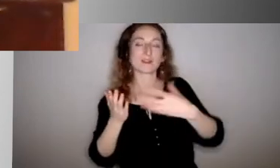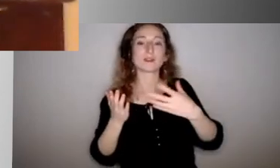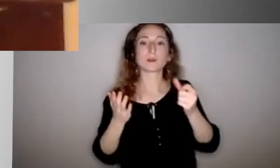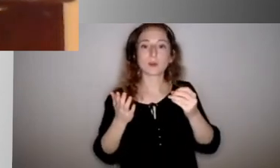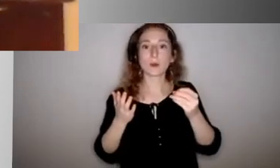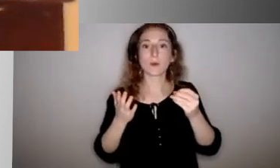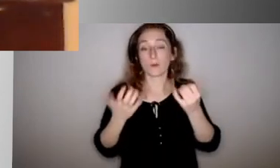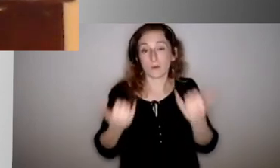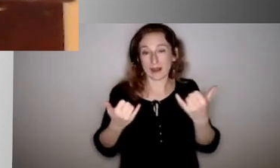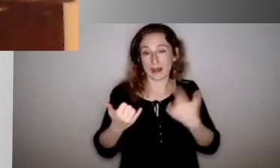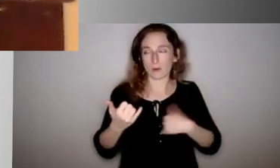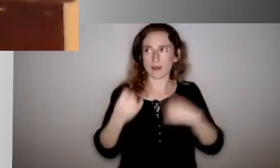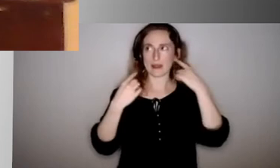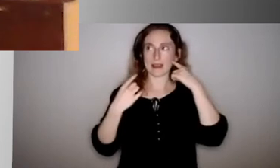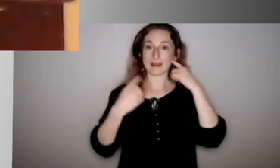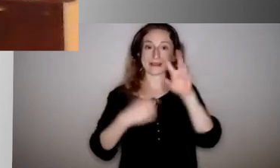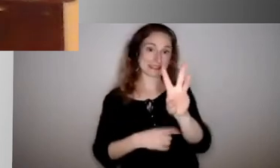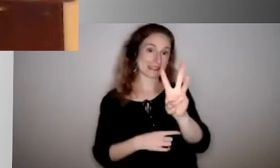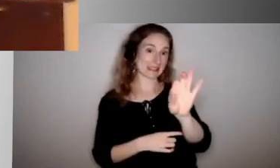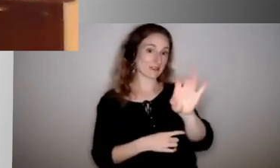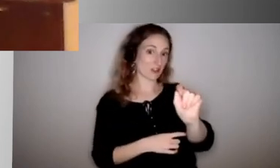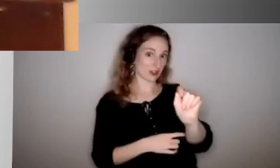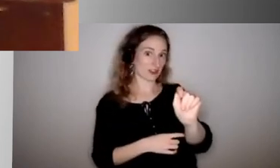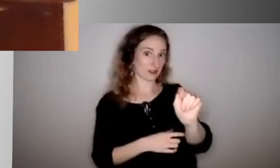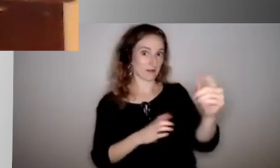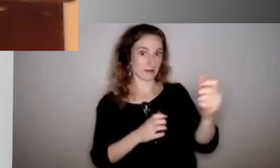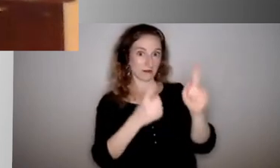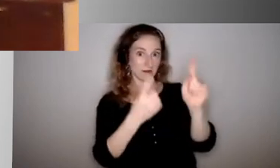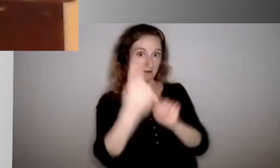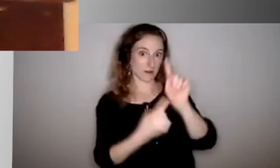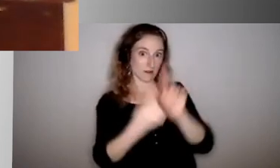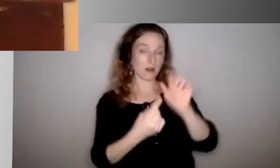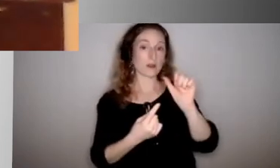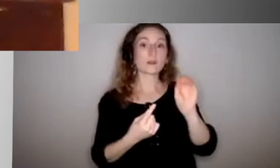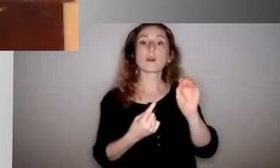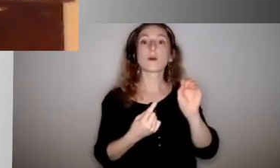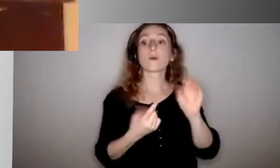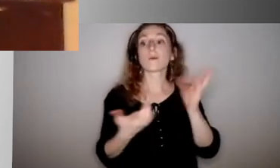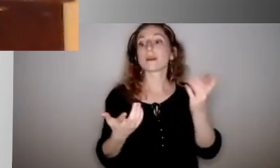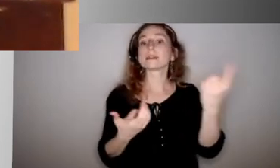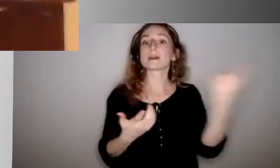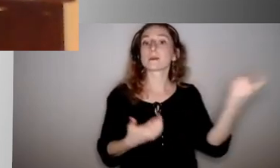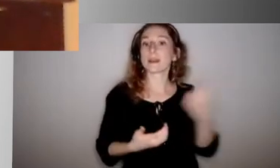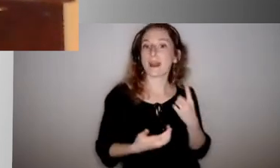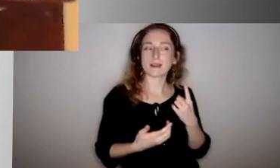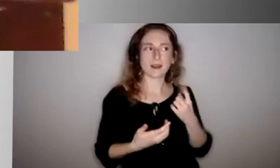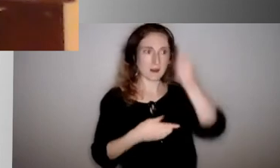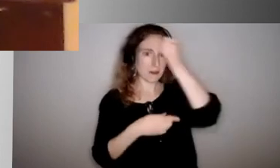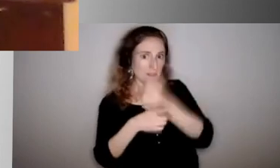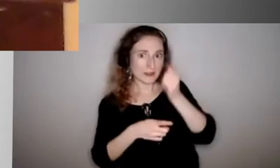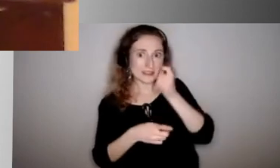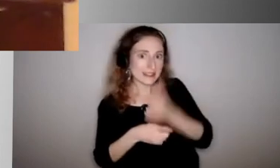And so, the other question we get a lot is what about siblings? Well, a contact of a contact is not somebody that we need to worry about. It's direct contact with a